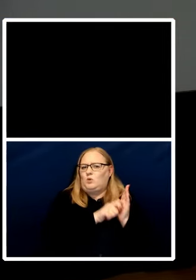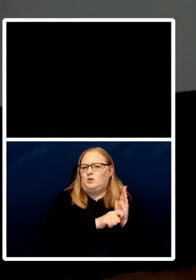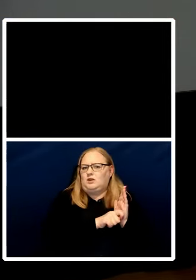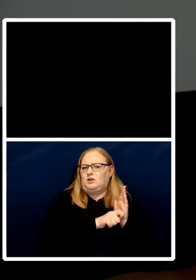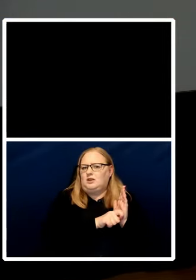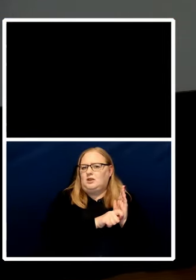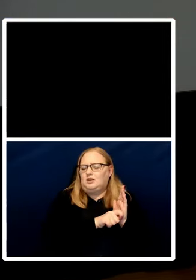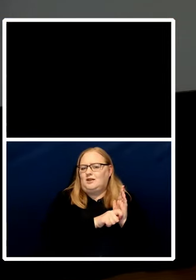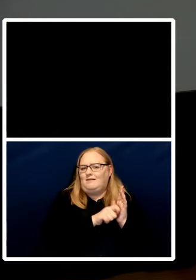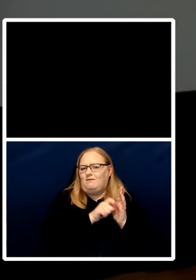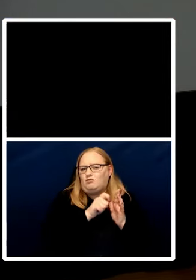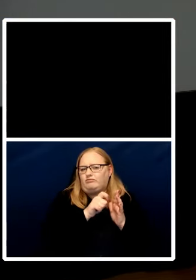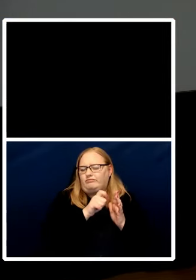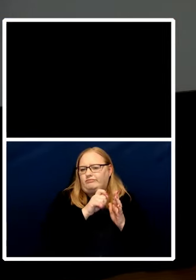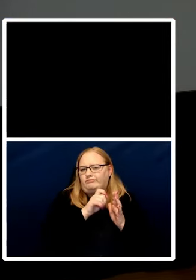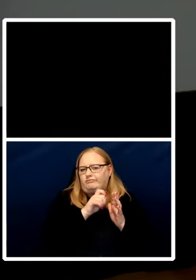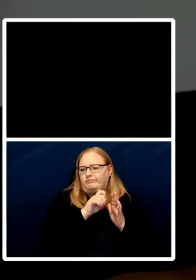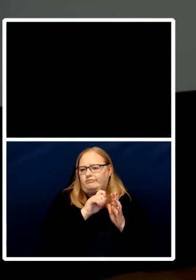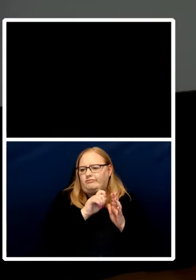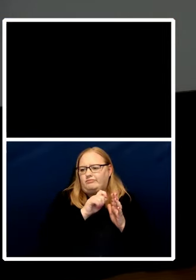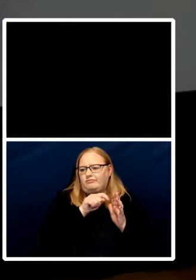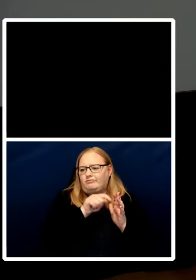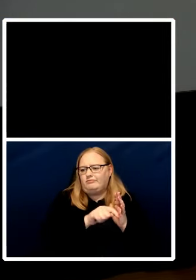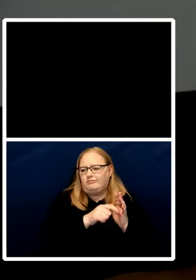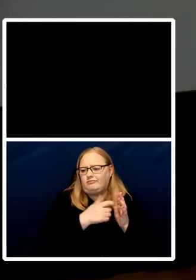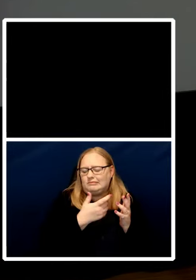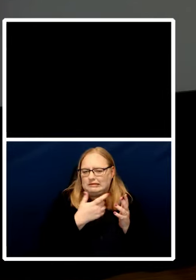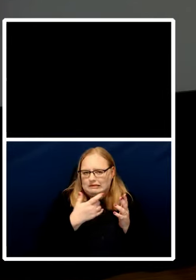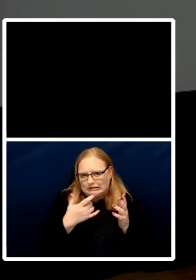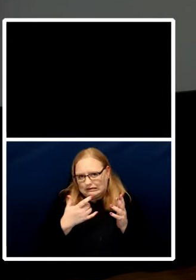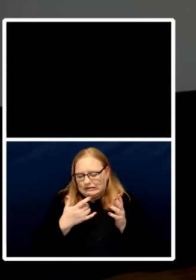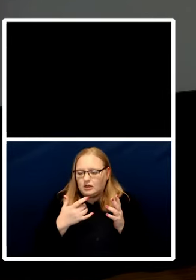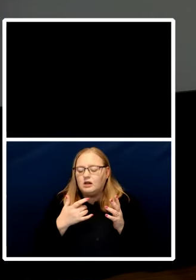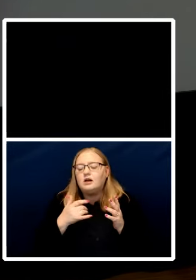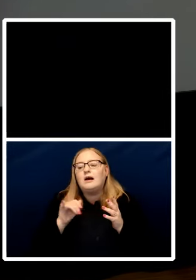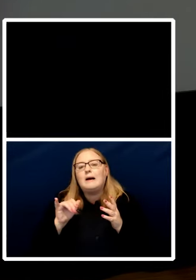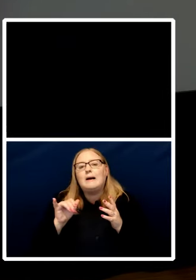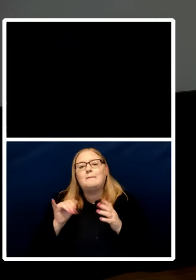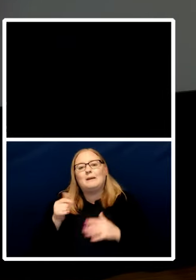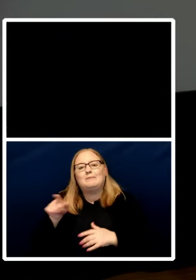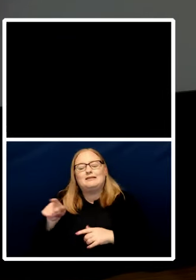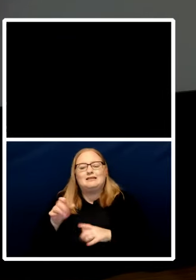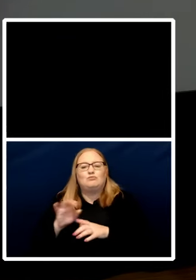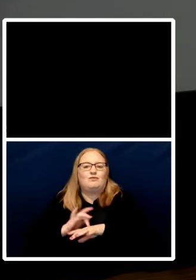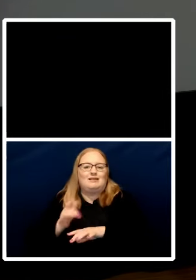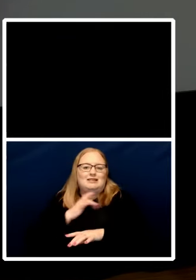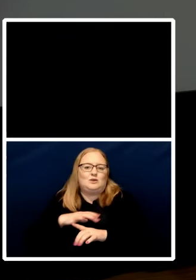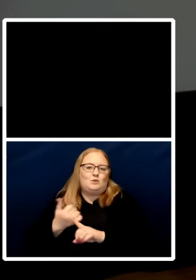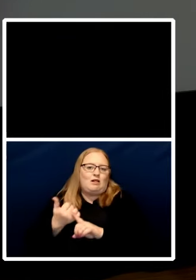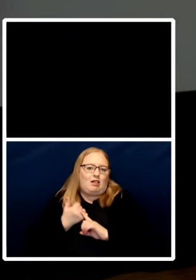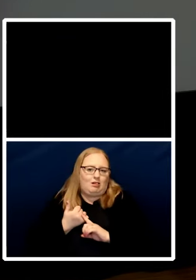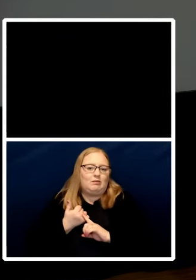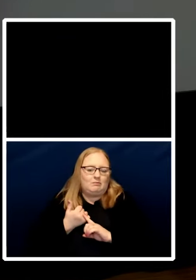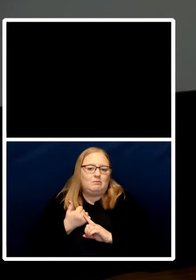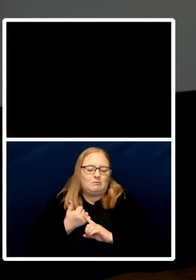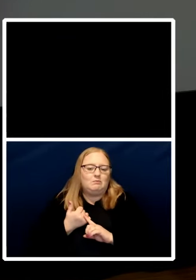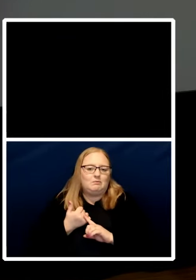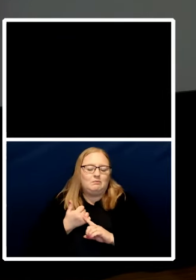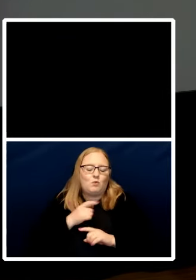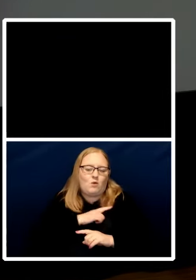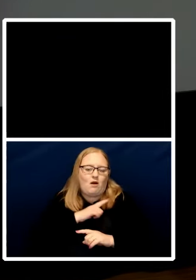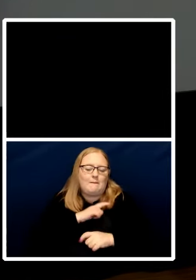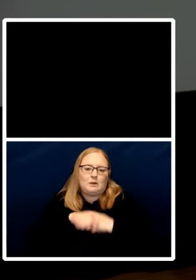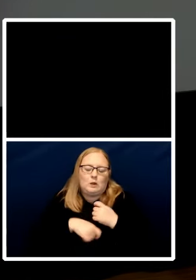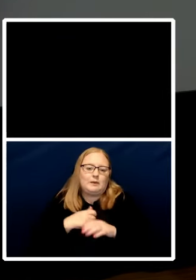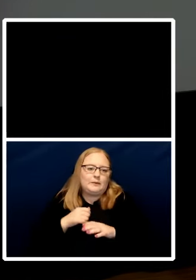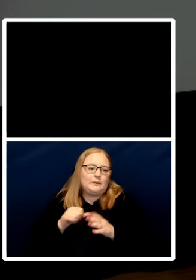i might need the professor's help with some of these these getting steadily steadily more difficult um so um okay